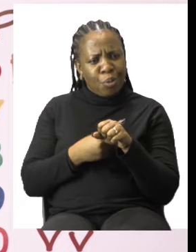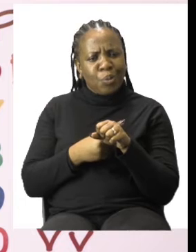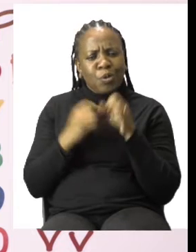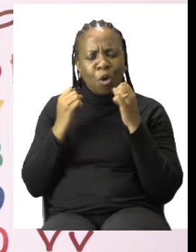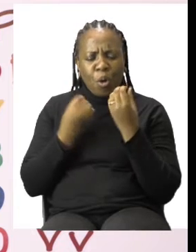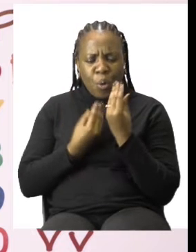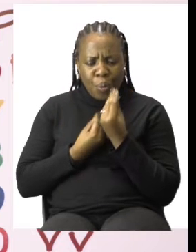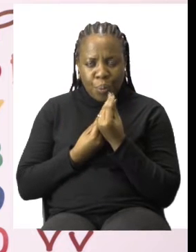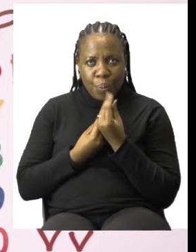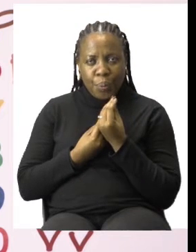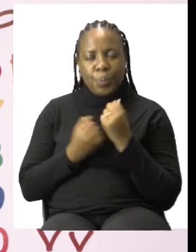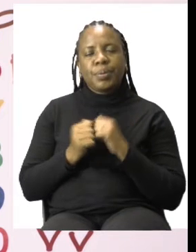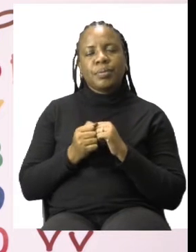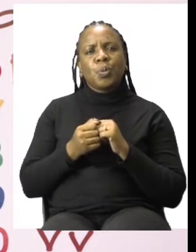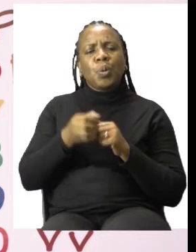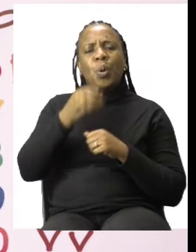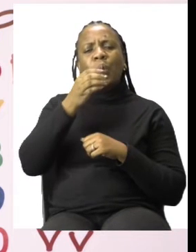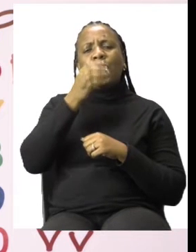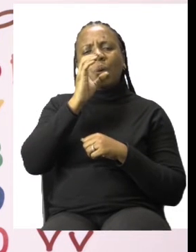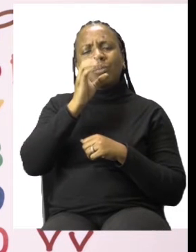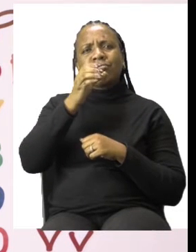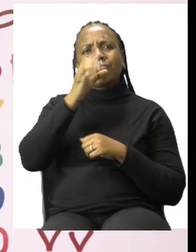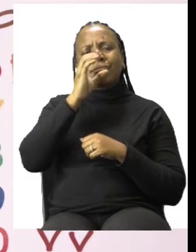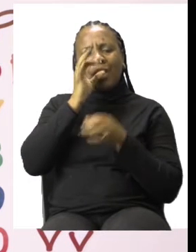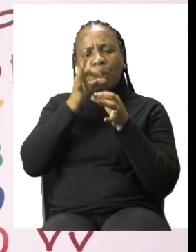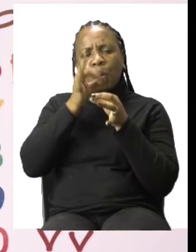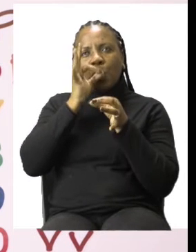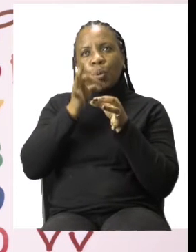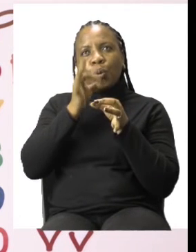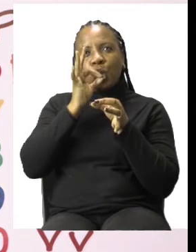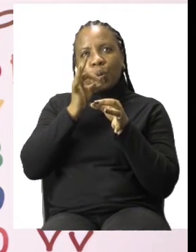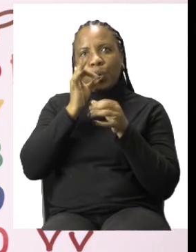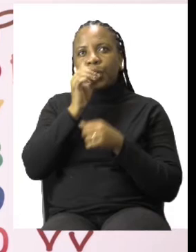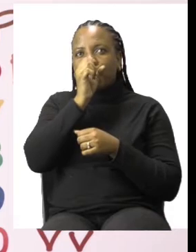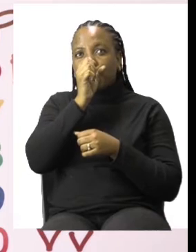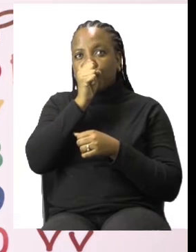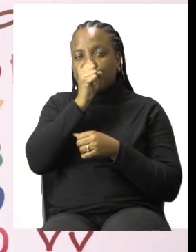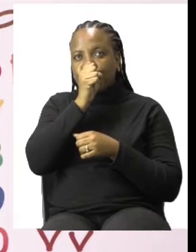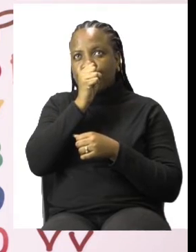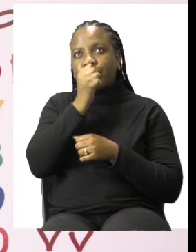lots of warm liquids, especially tea and lemon water.